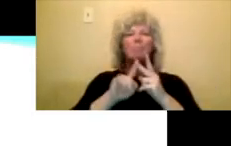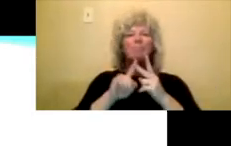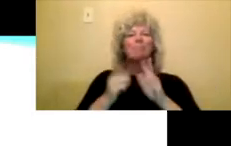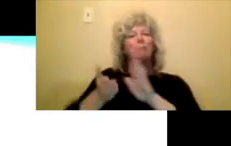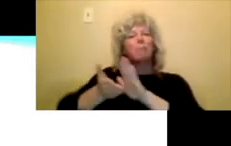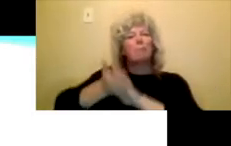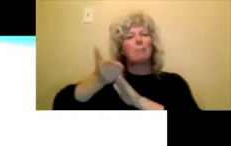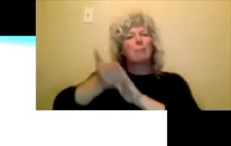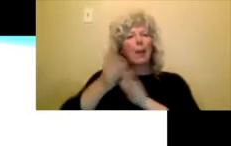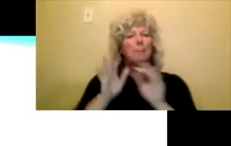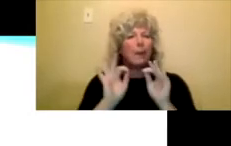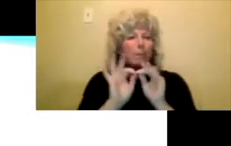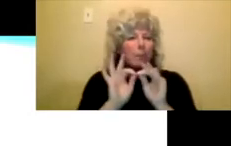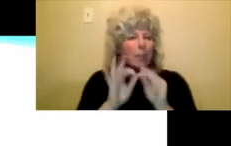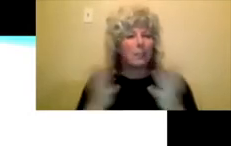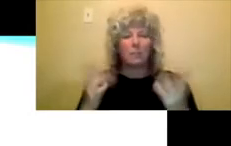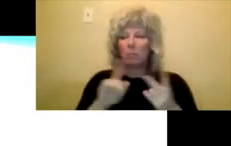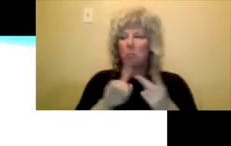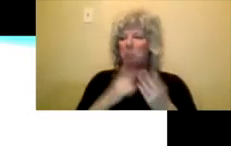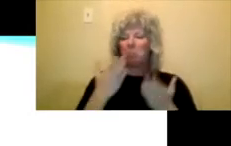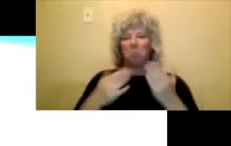to rent a space,